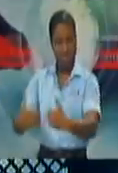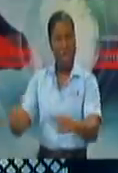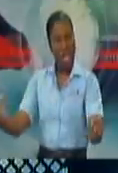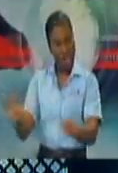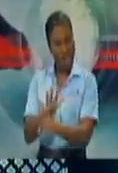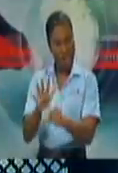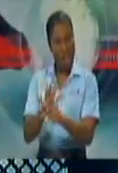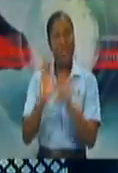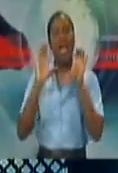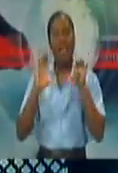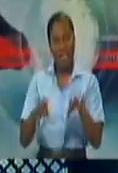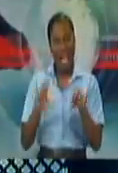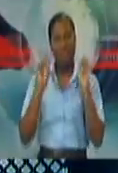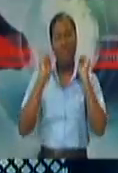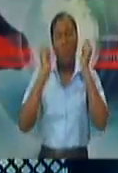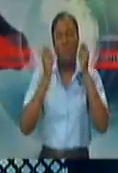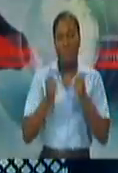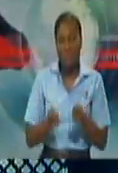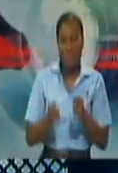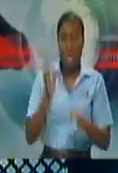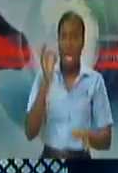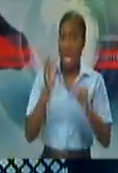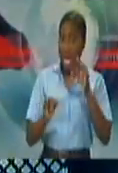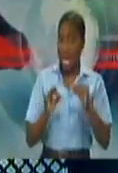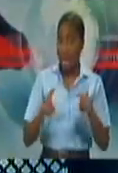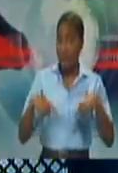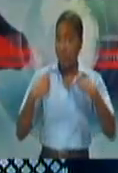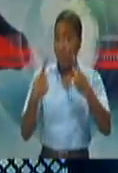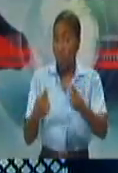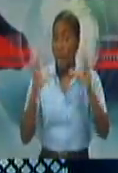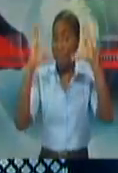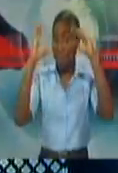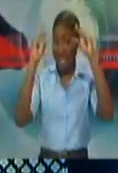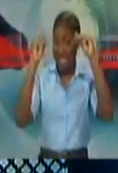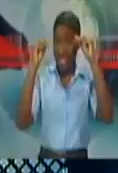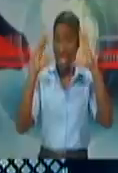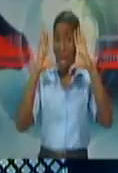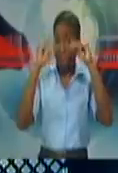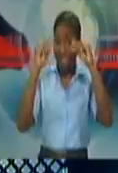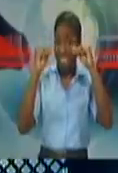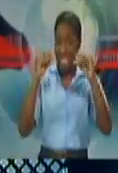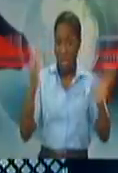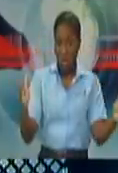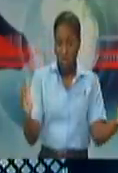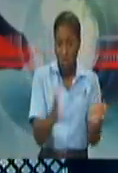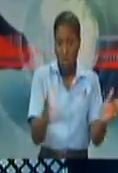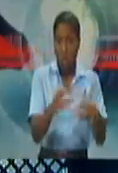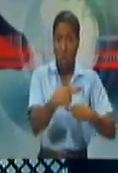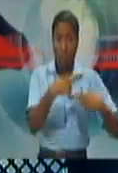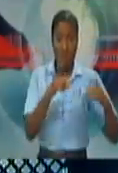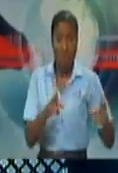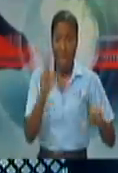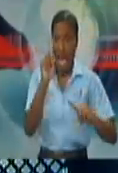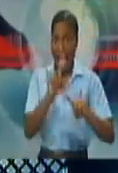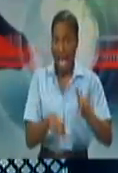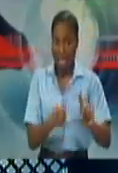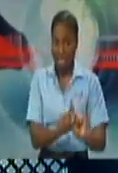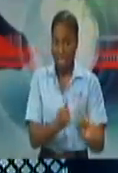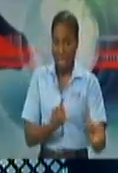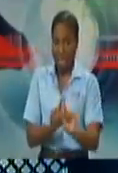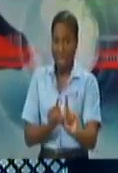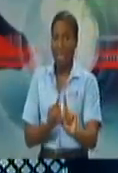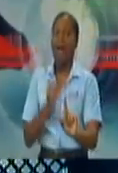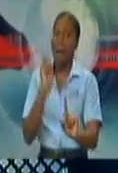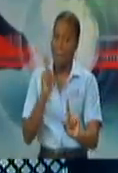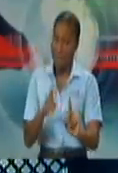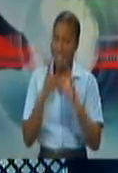so much. If you're going into a meeting, for instance, and the meeting is in a smaller room and you cannot maintain social distance, of course you should wear a